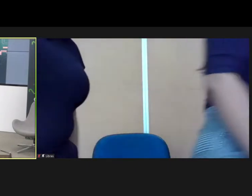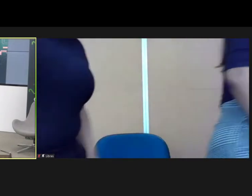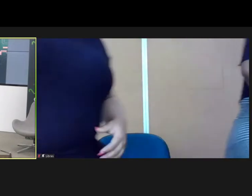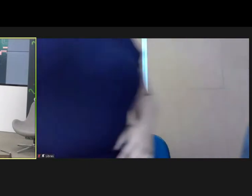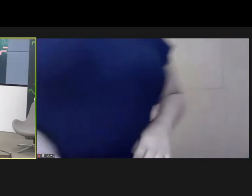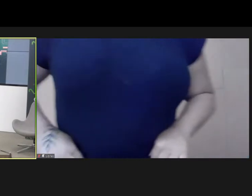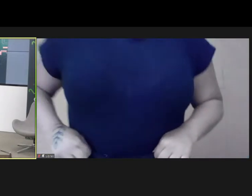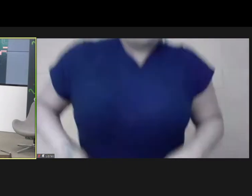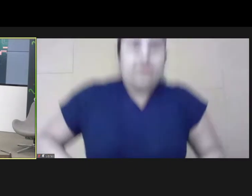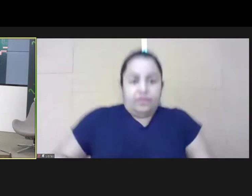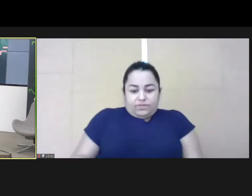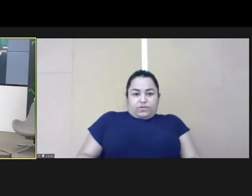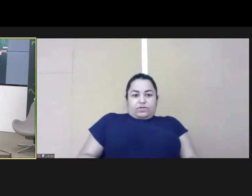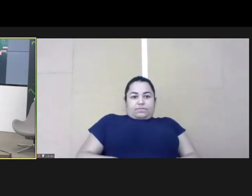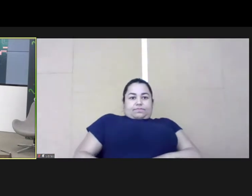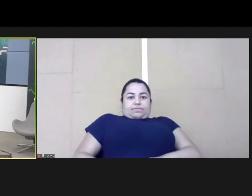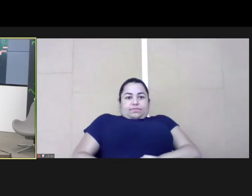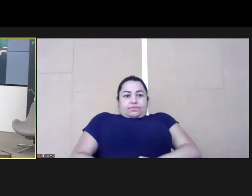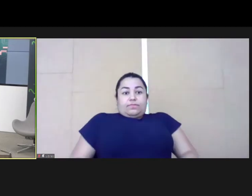And that's it.